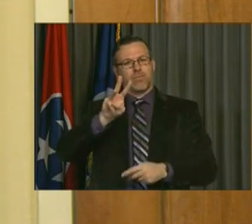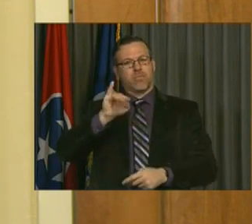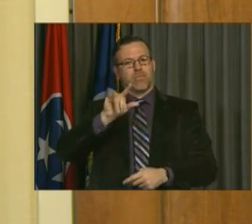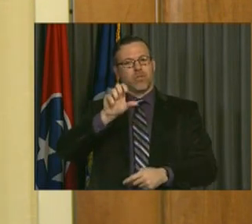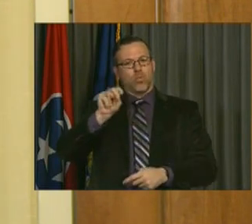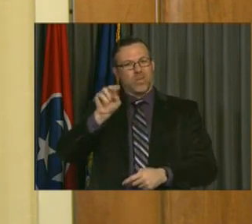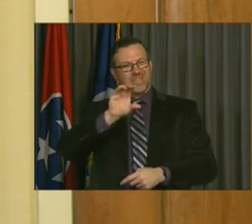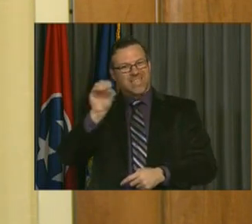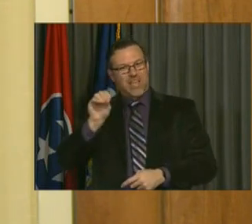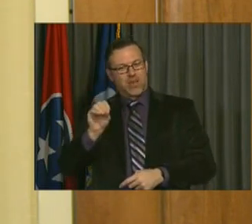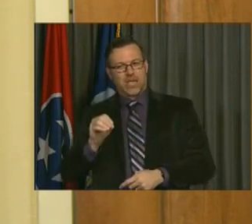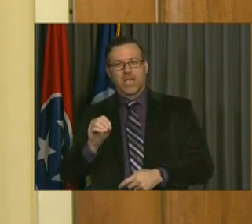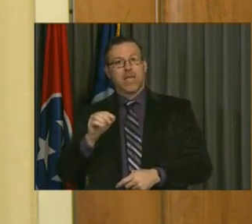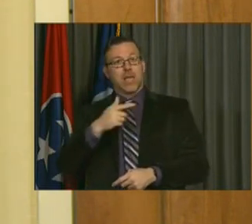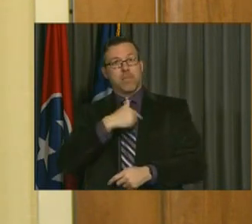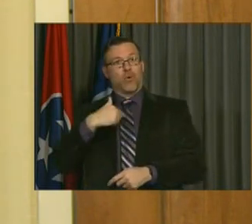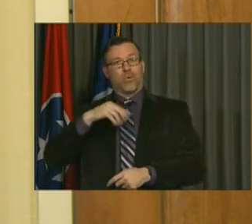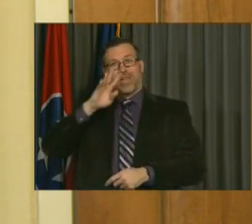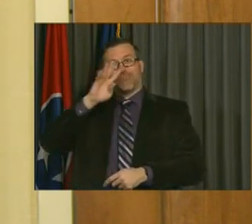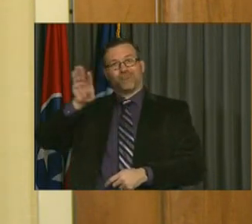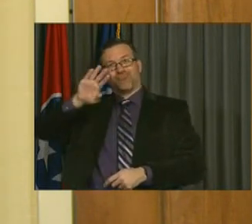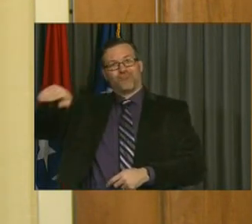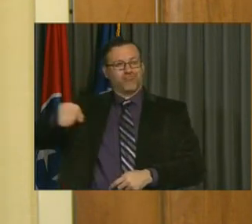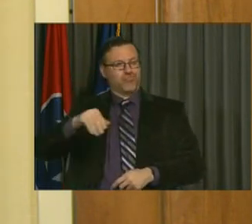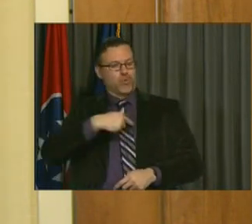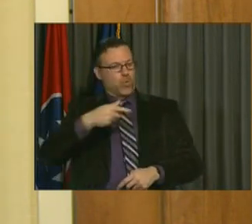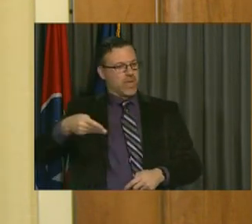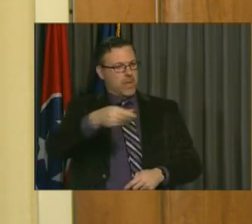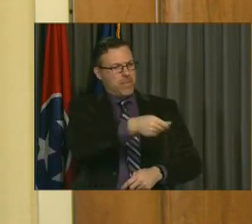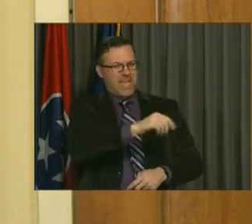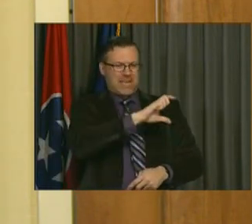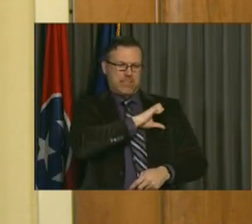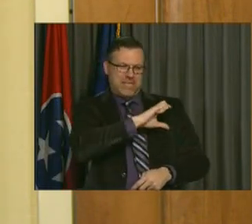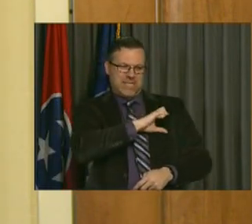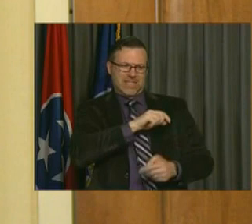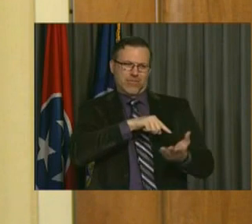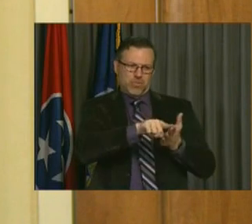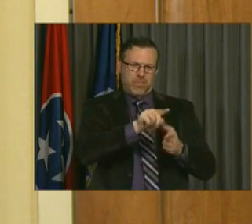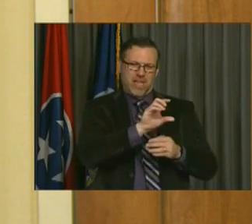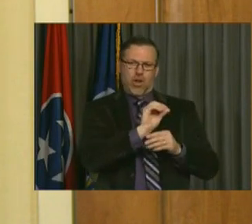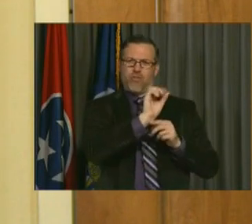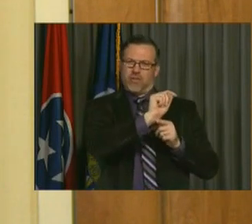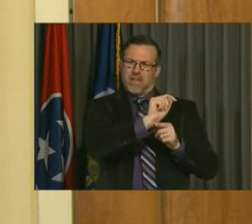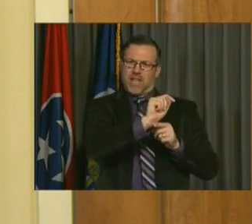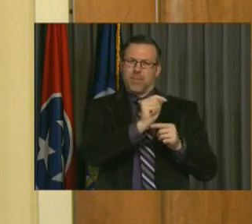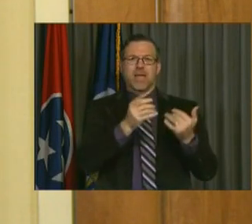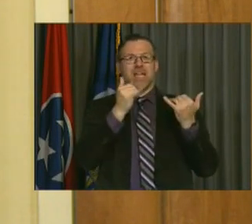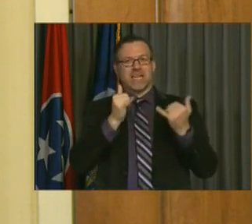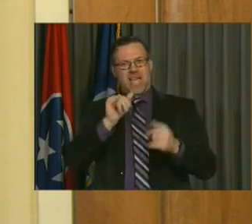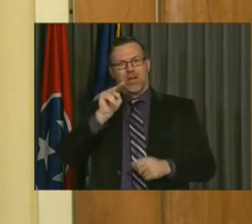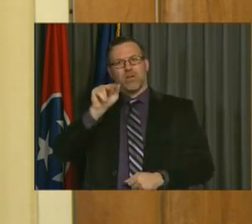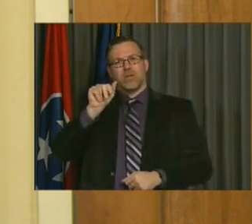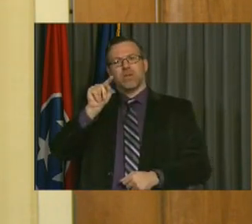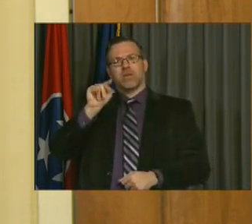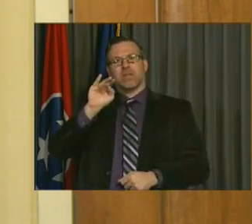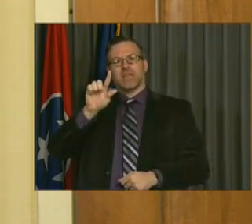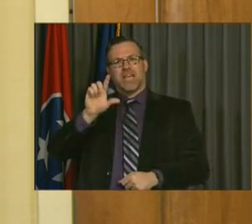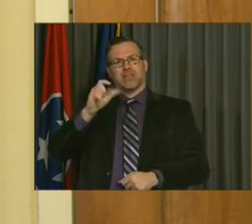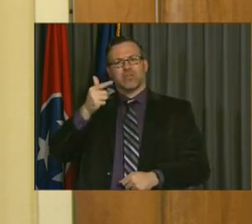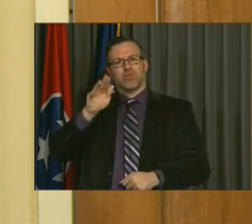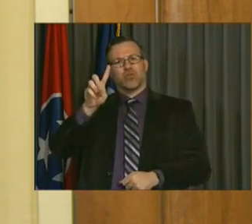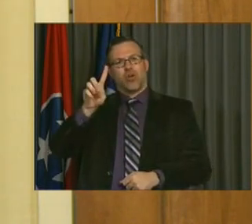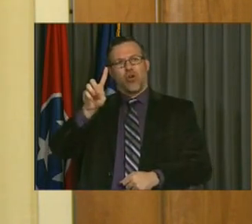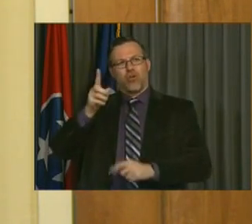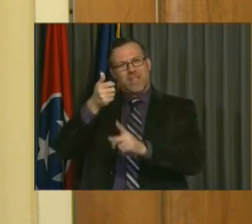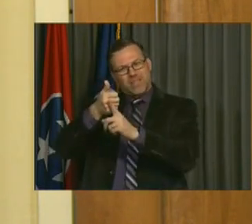week for our police officers. They're already shorthanded. So we paid them even more every time. And now the Guard is conducting the CP test statewide,